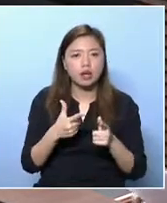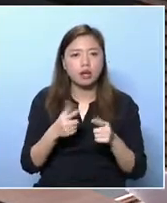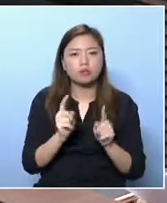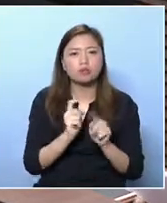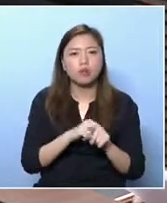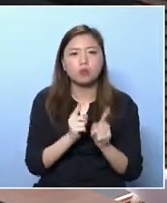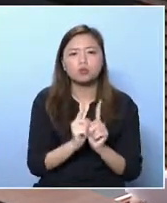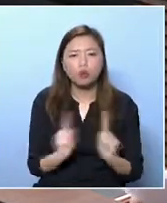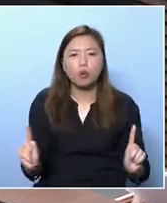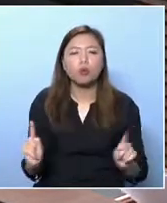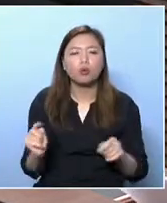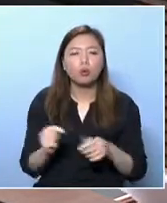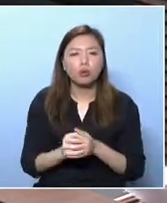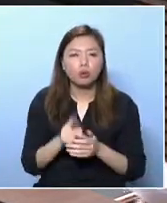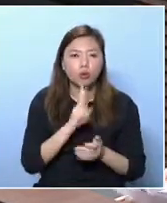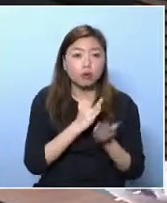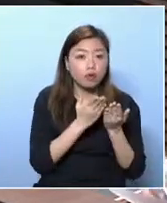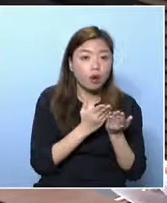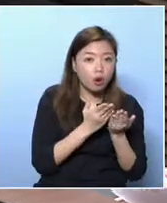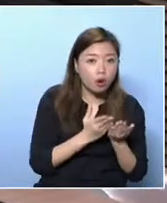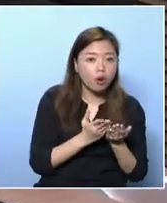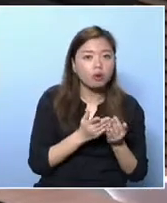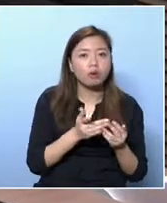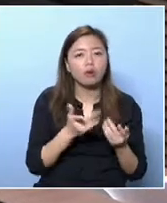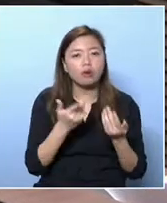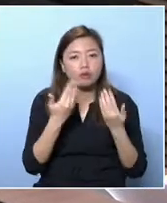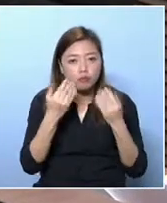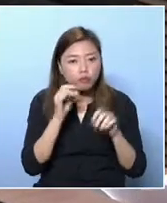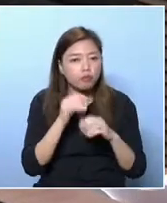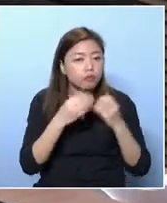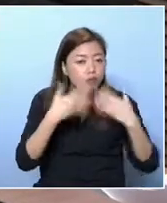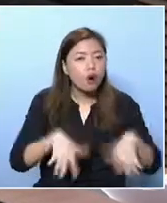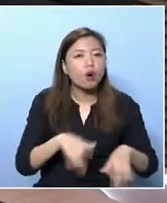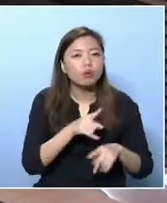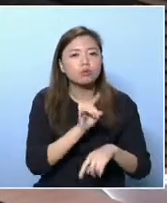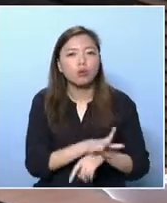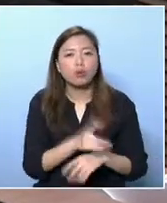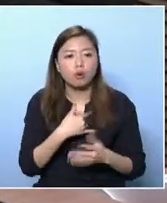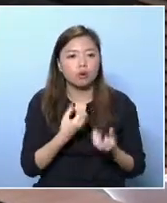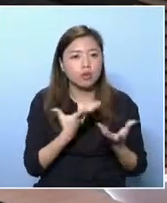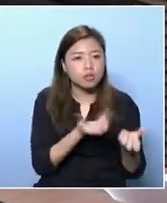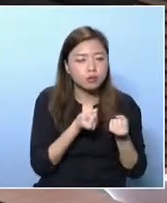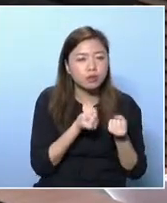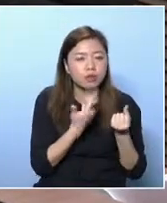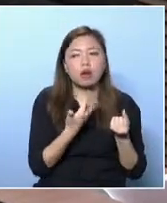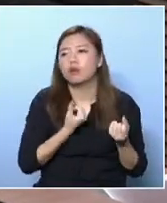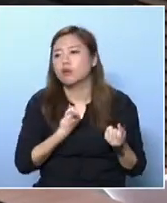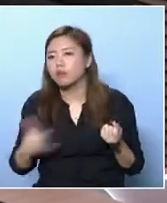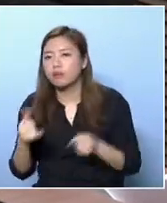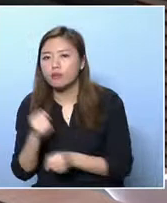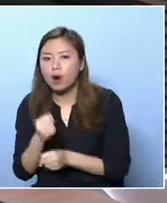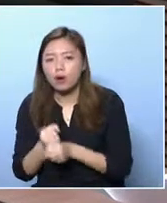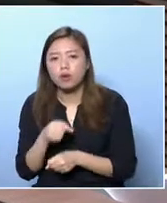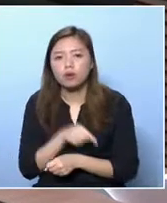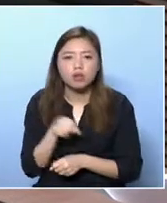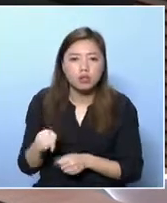But you know, in Hong Kong, working hours are long. And school days ends